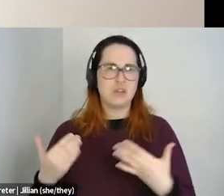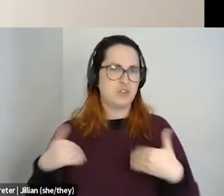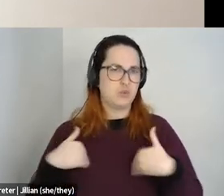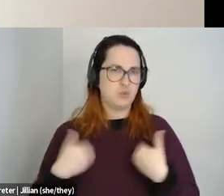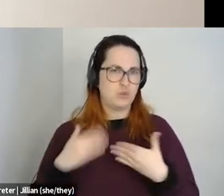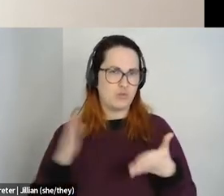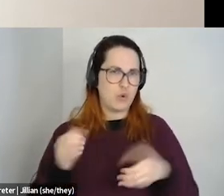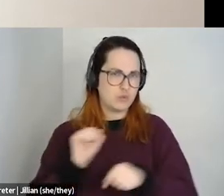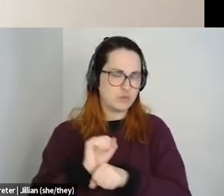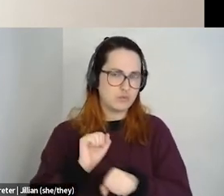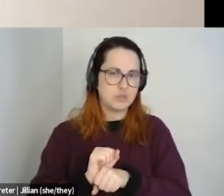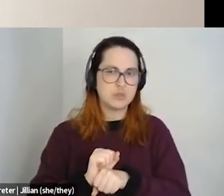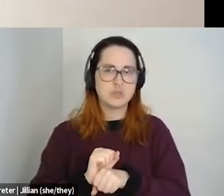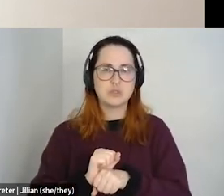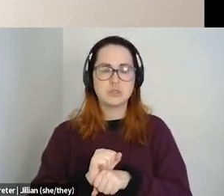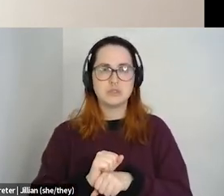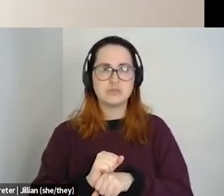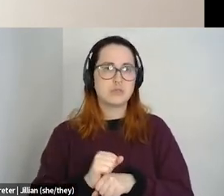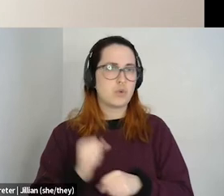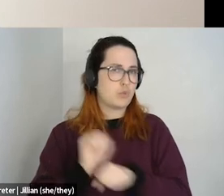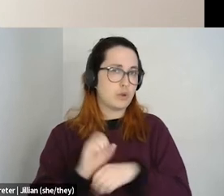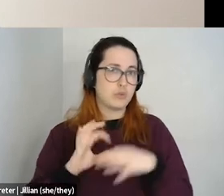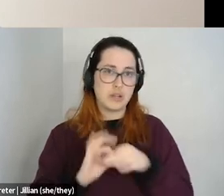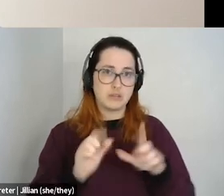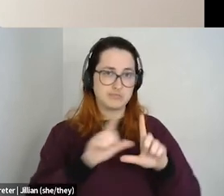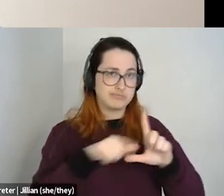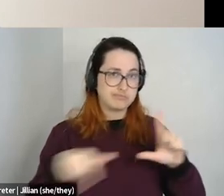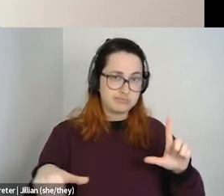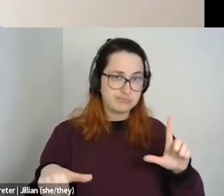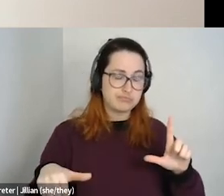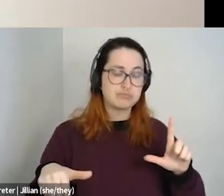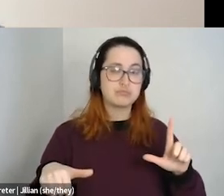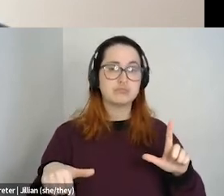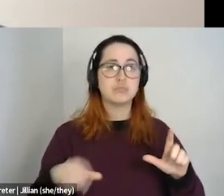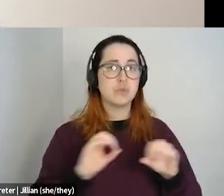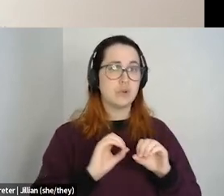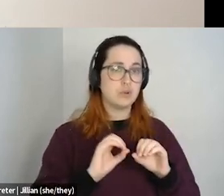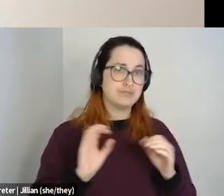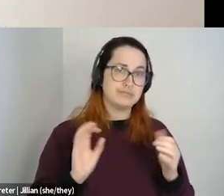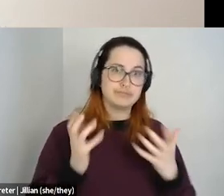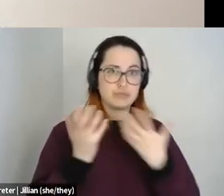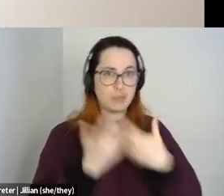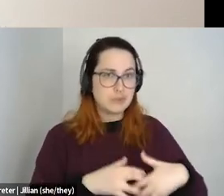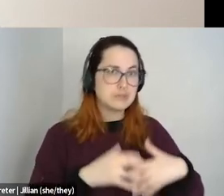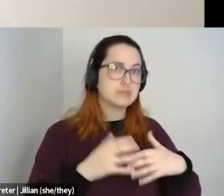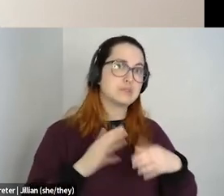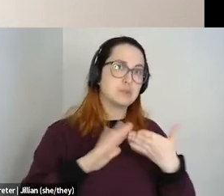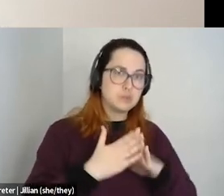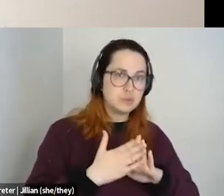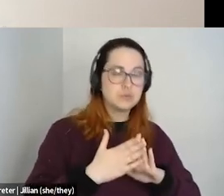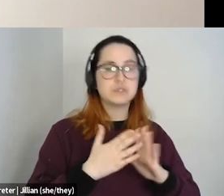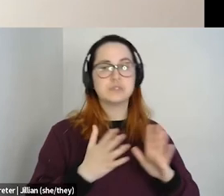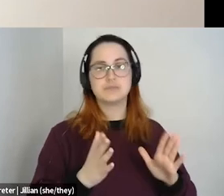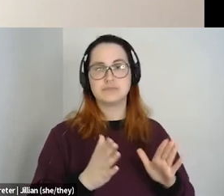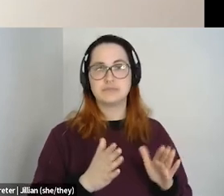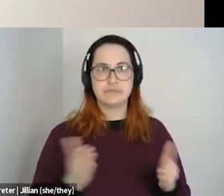lots of stuff around to us LGBTQIA plus organizing and community groups here on the